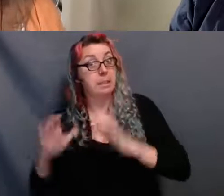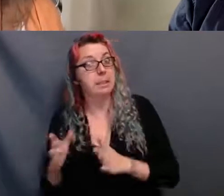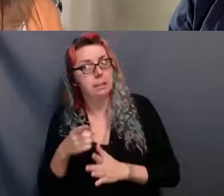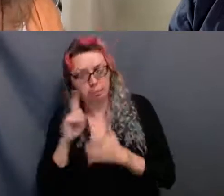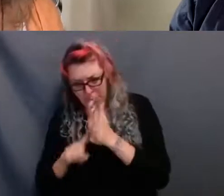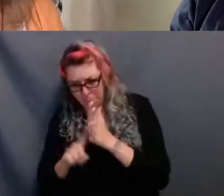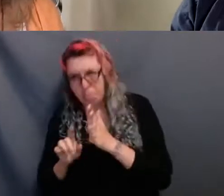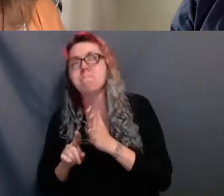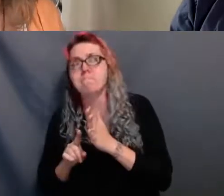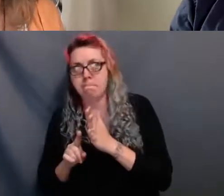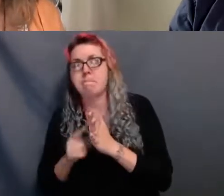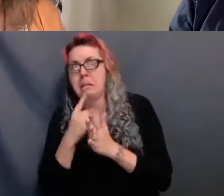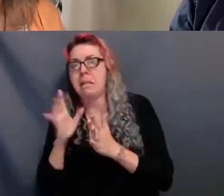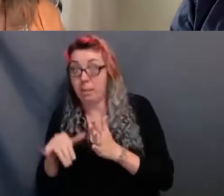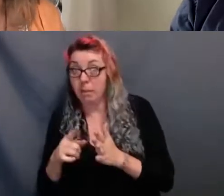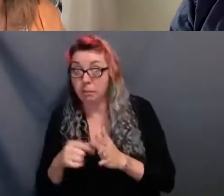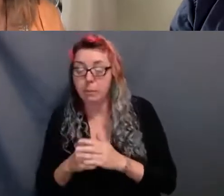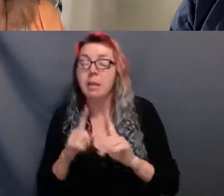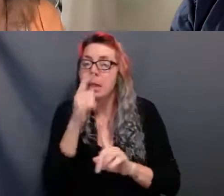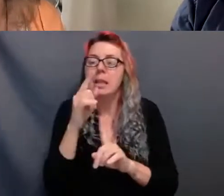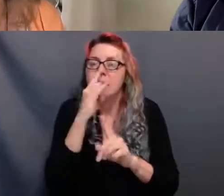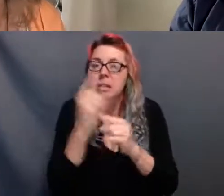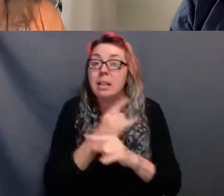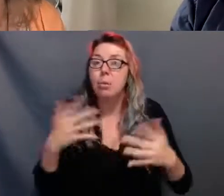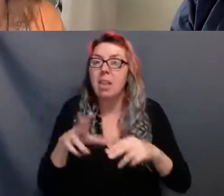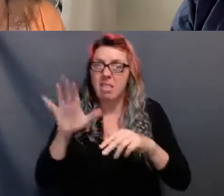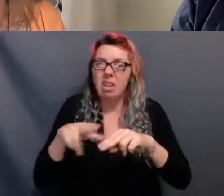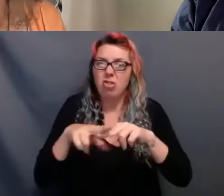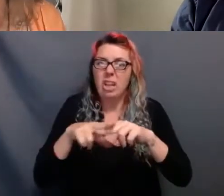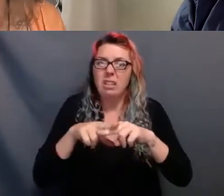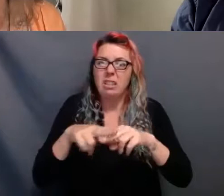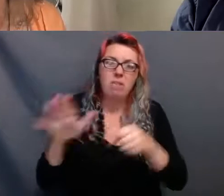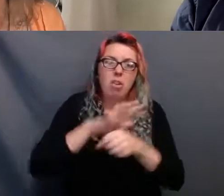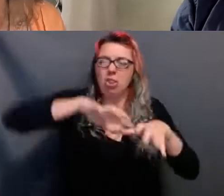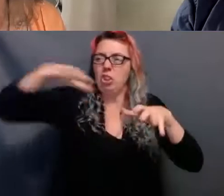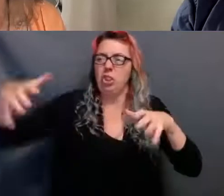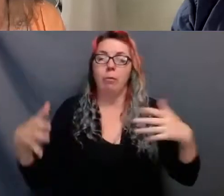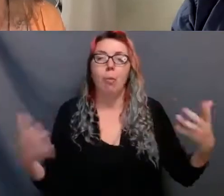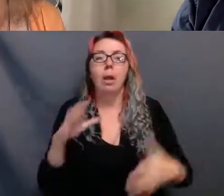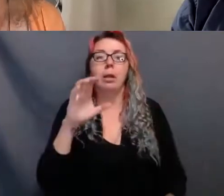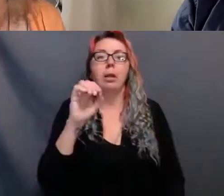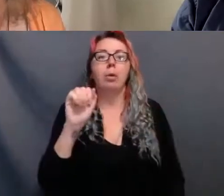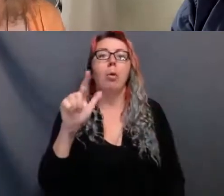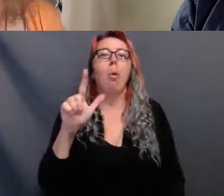It's ironic that this was a coal train destined to feed the industrial furnaces of the world.